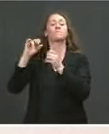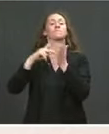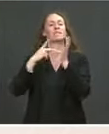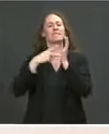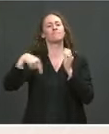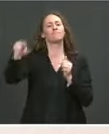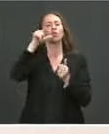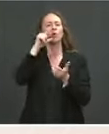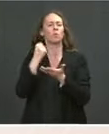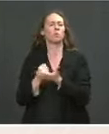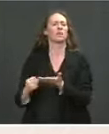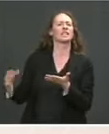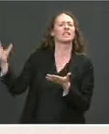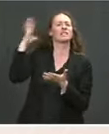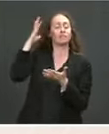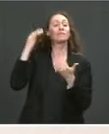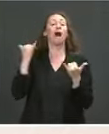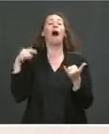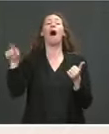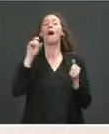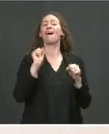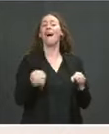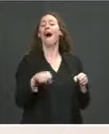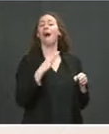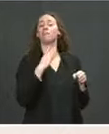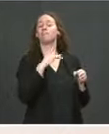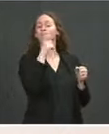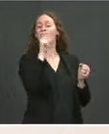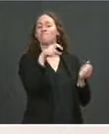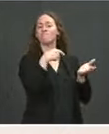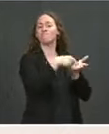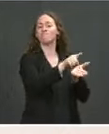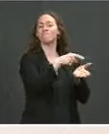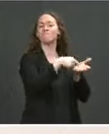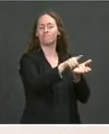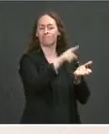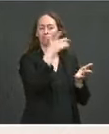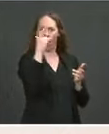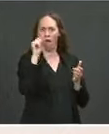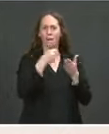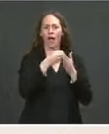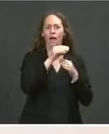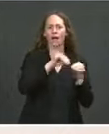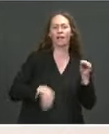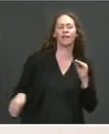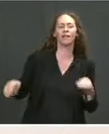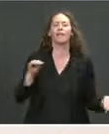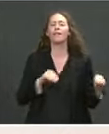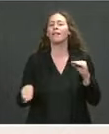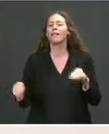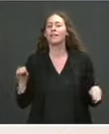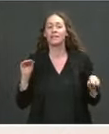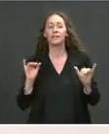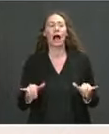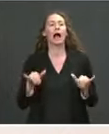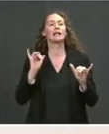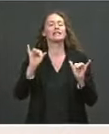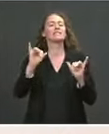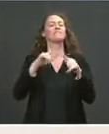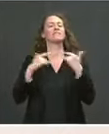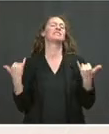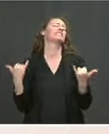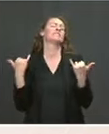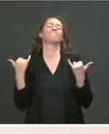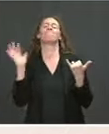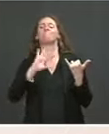reporting this type of income entirely. And so, as a result, this is the provision that,